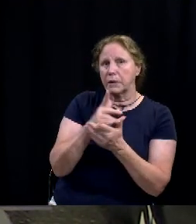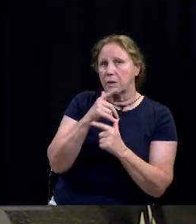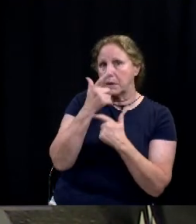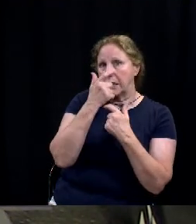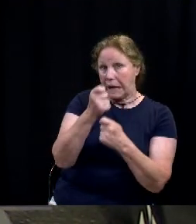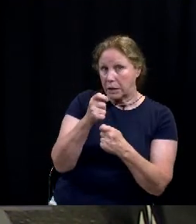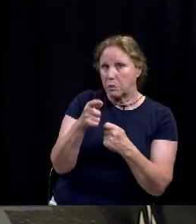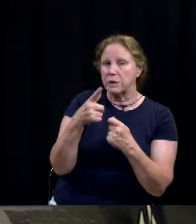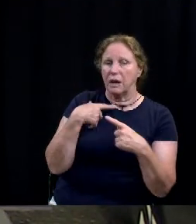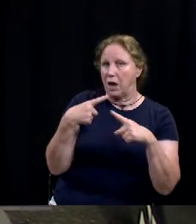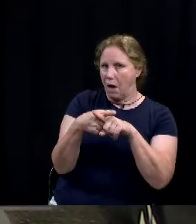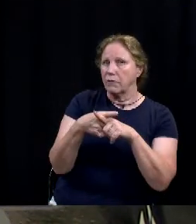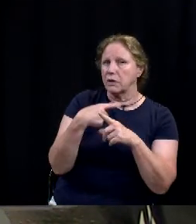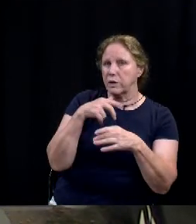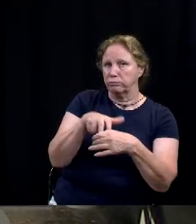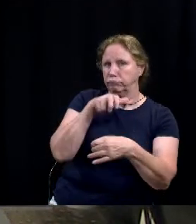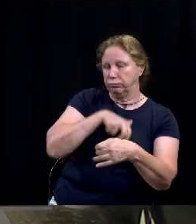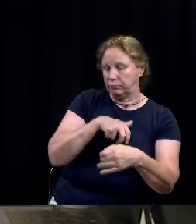this item